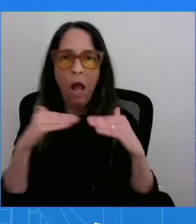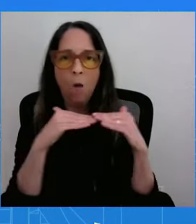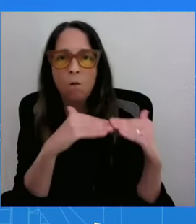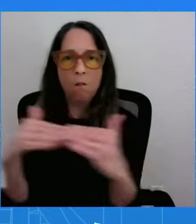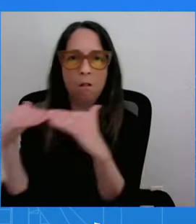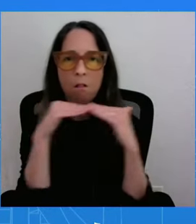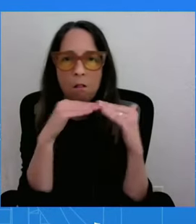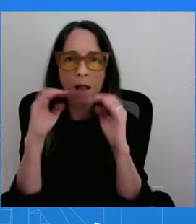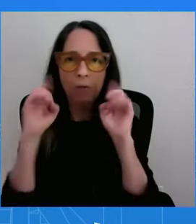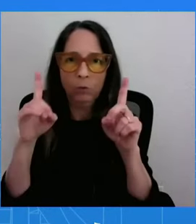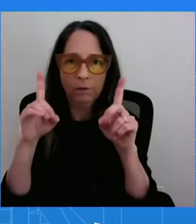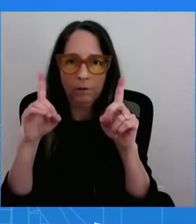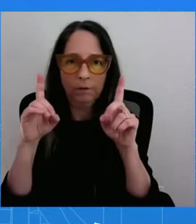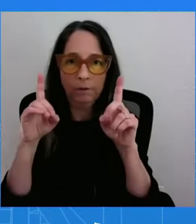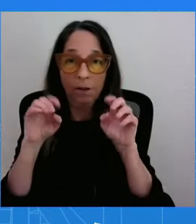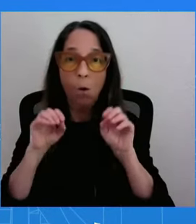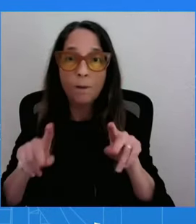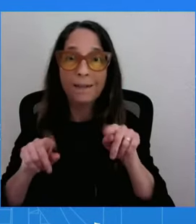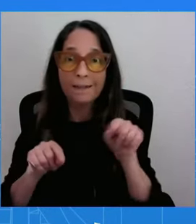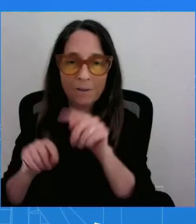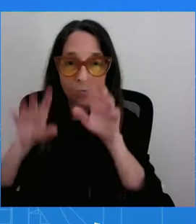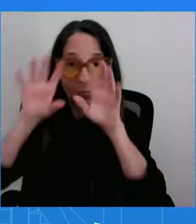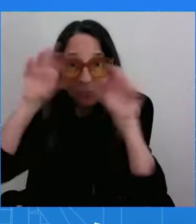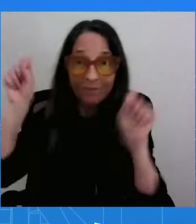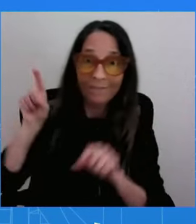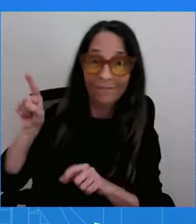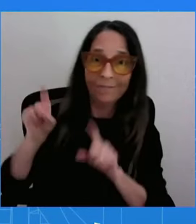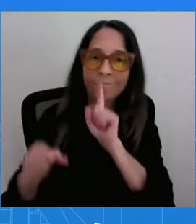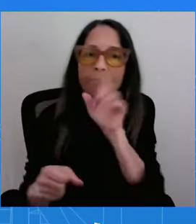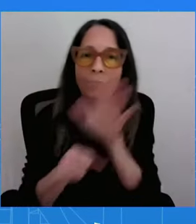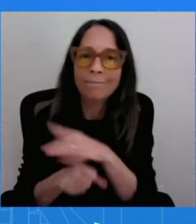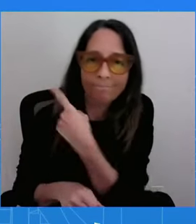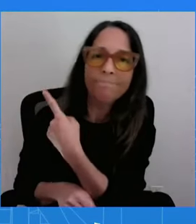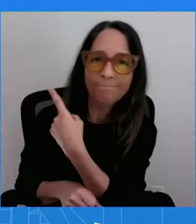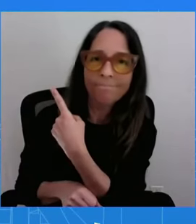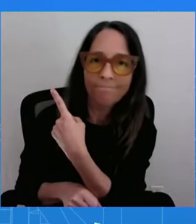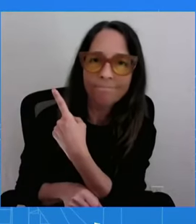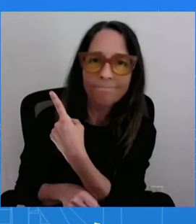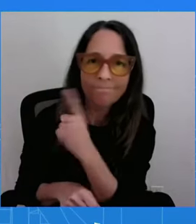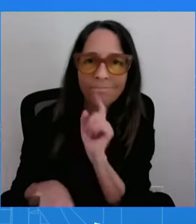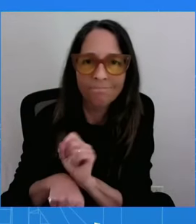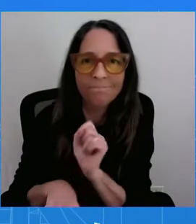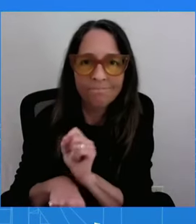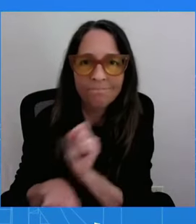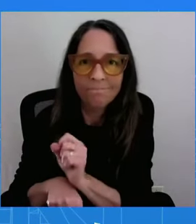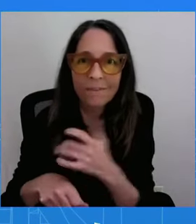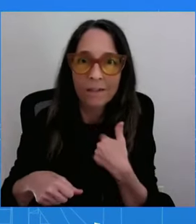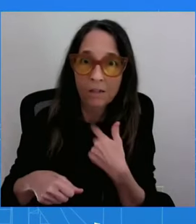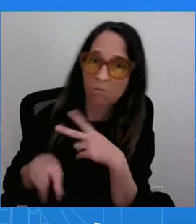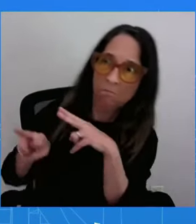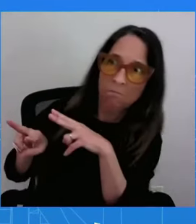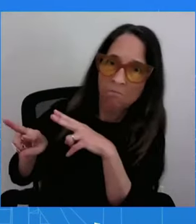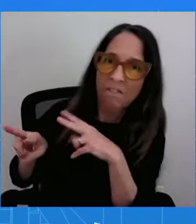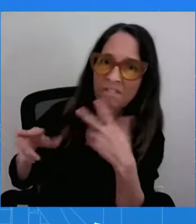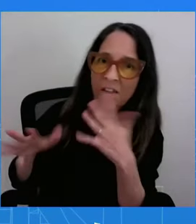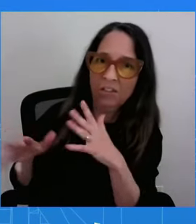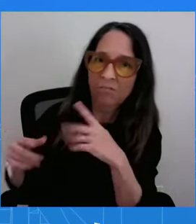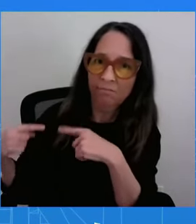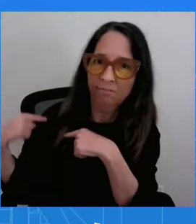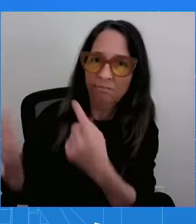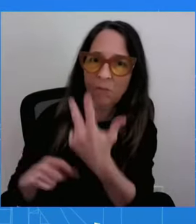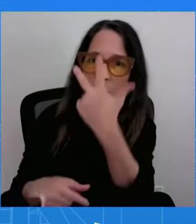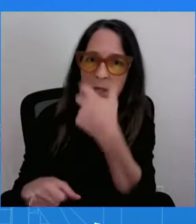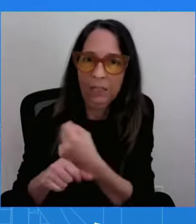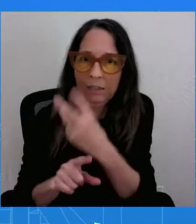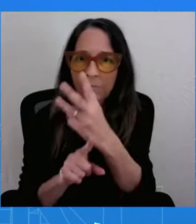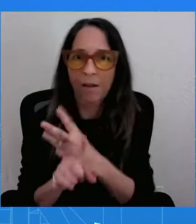seen that along the way over the past three and a half years. Okay, Michelle. So, four years ago, you were serving as Chief of Staff to